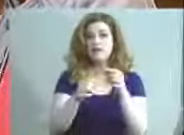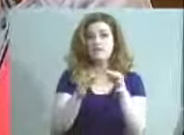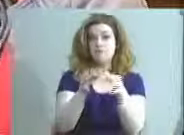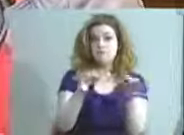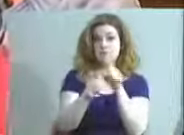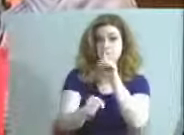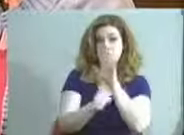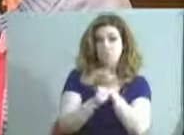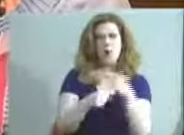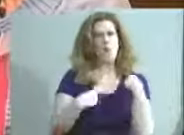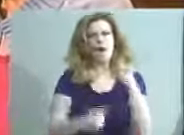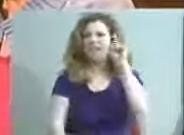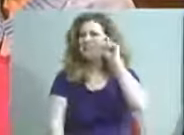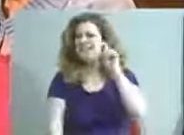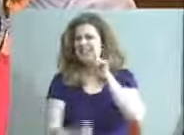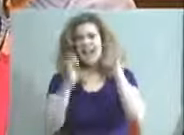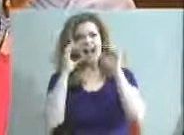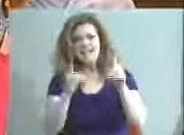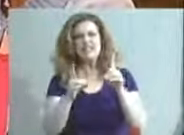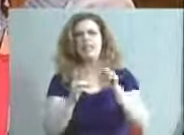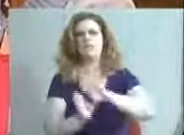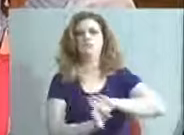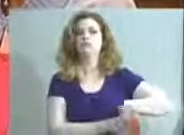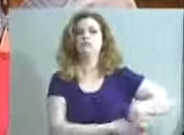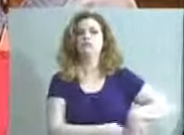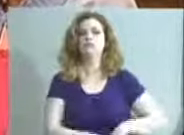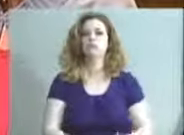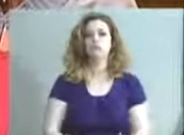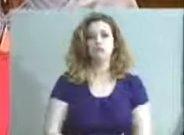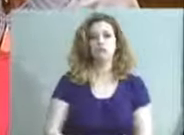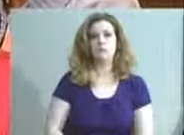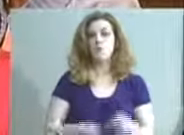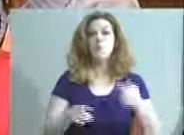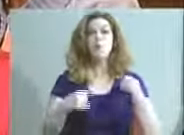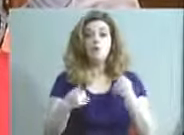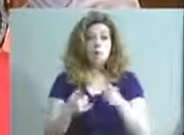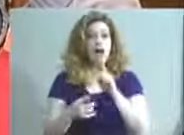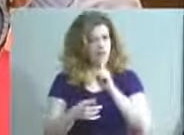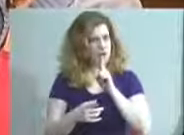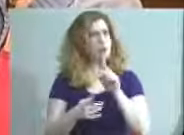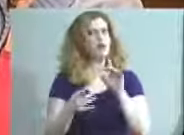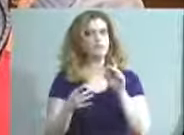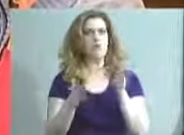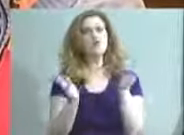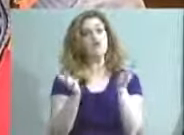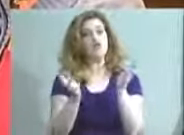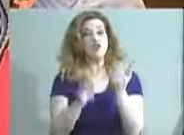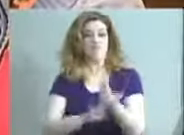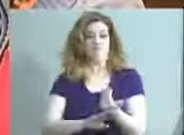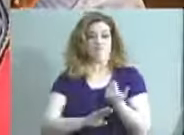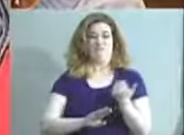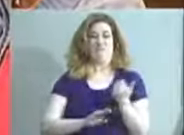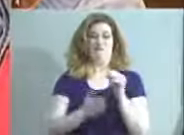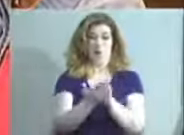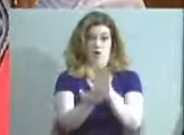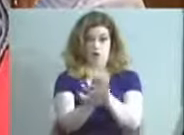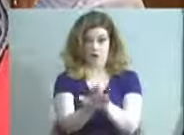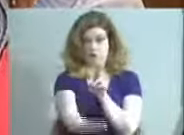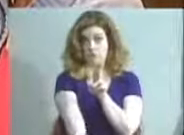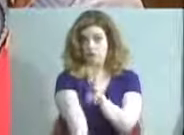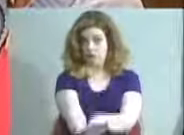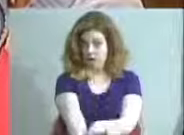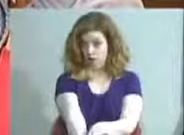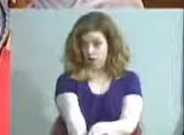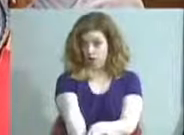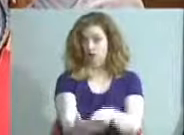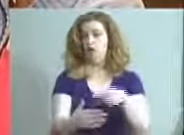education is specifically excluded. While there was a conversation prior to the contract being signed